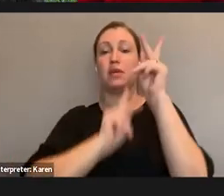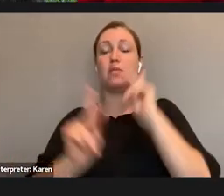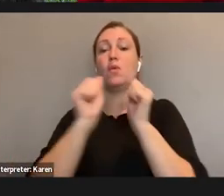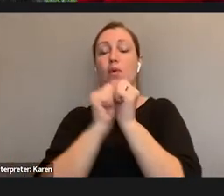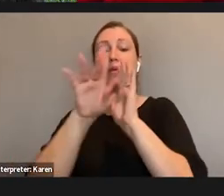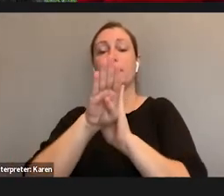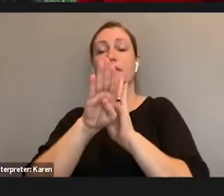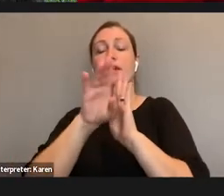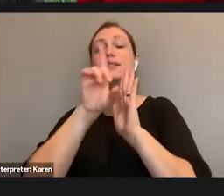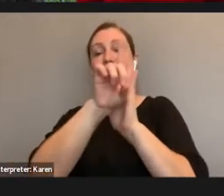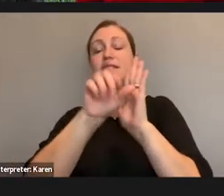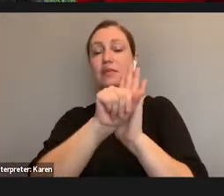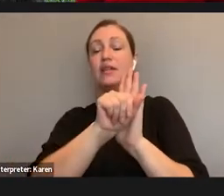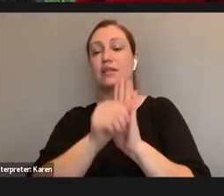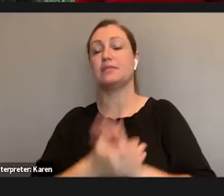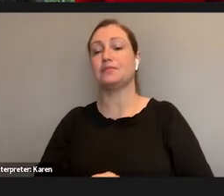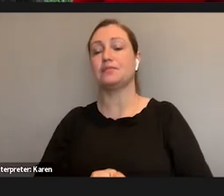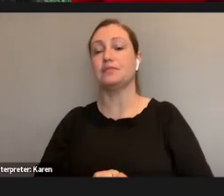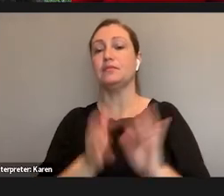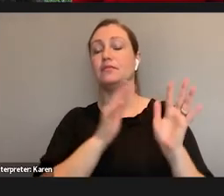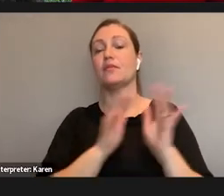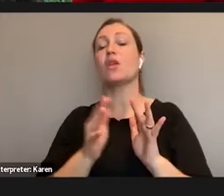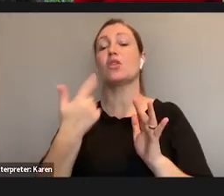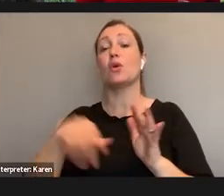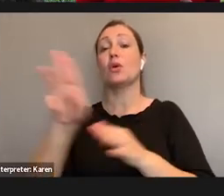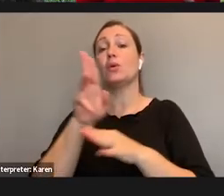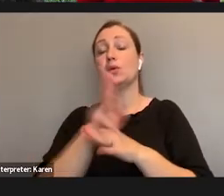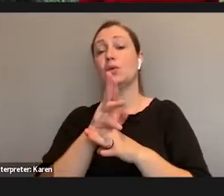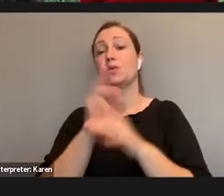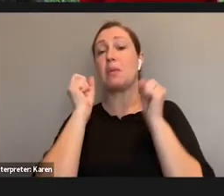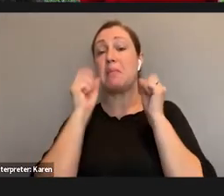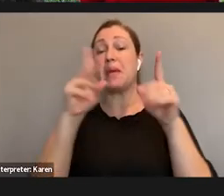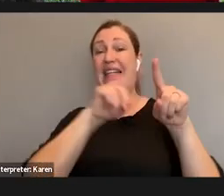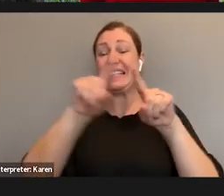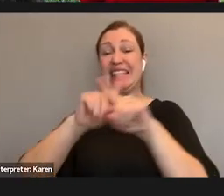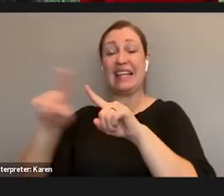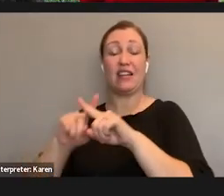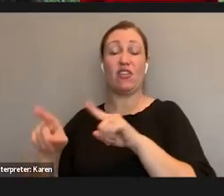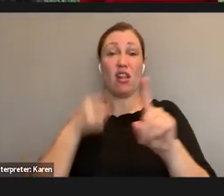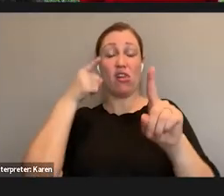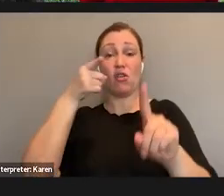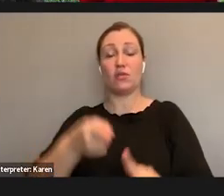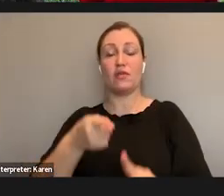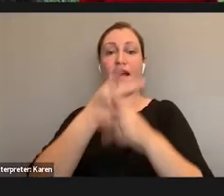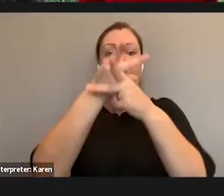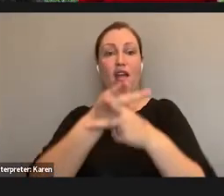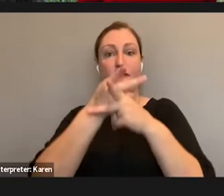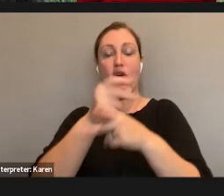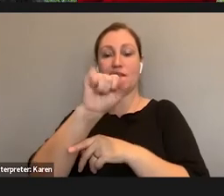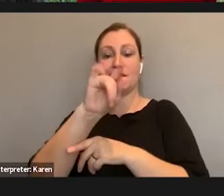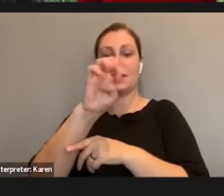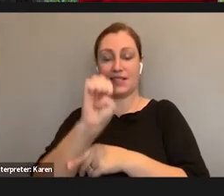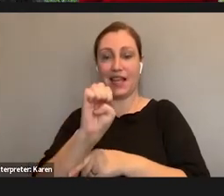So it used a variety of approaches from careful site selection, making sure that everybody could